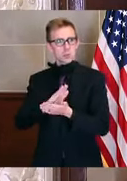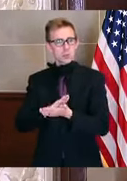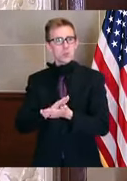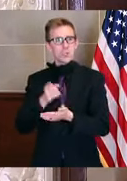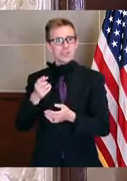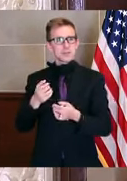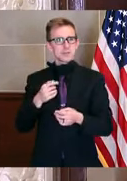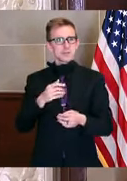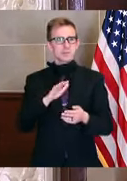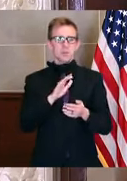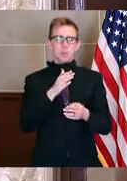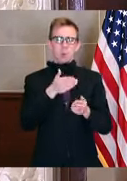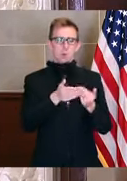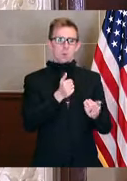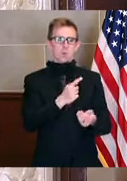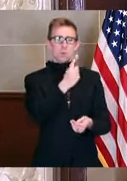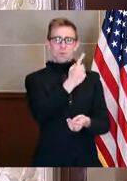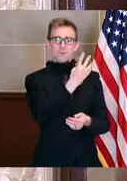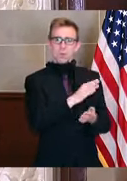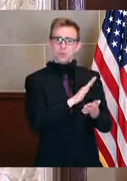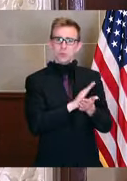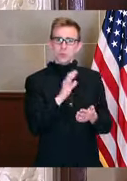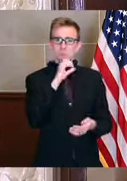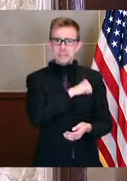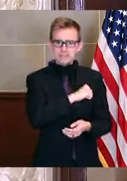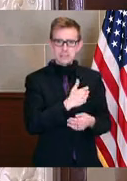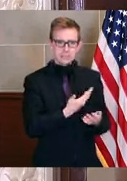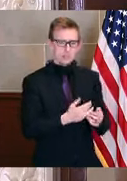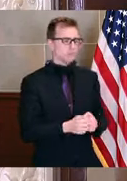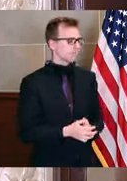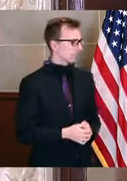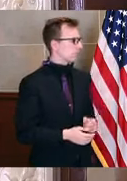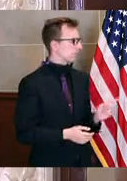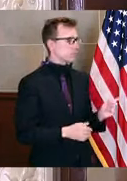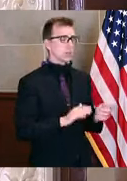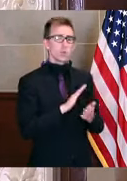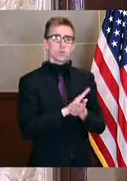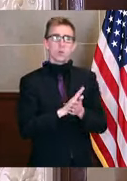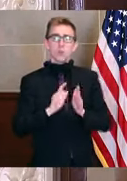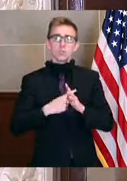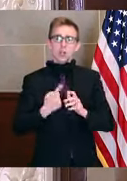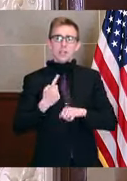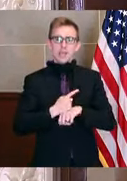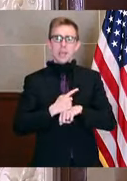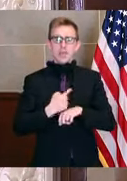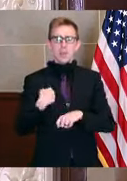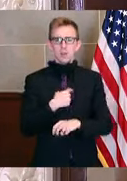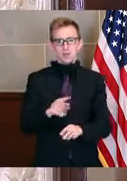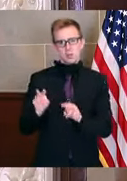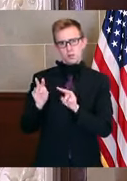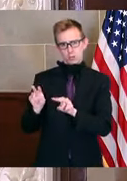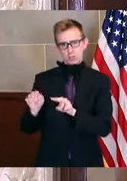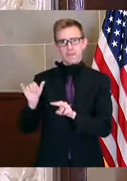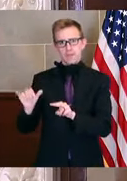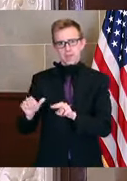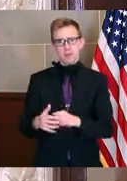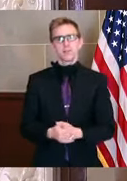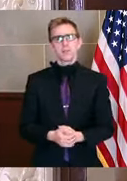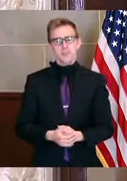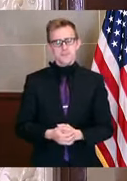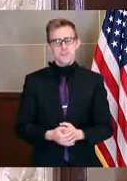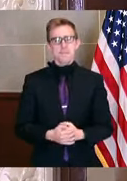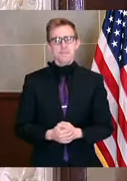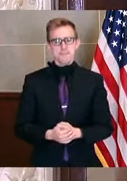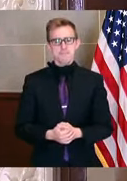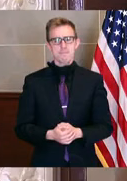entire quarter of school. So I will say, um, that that school start date is certainly something that we're looking carefully, um, at right